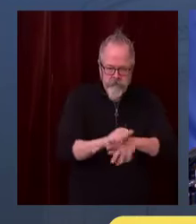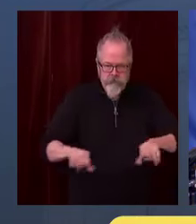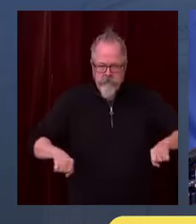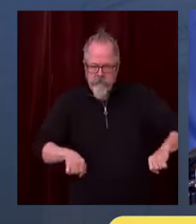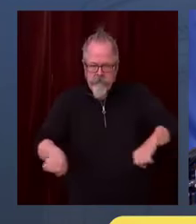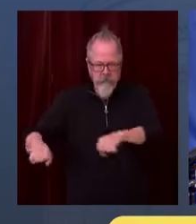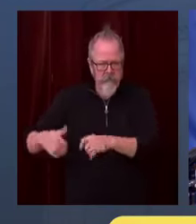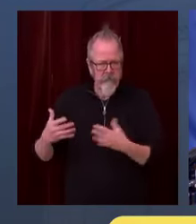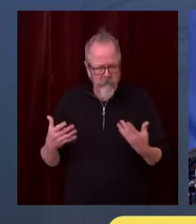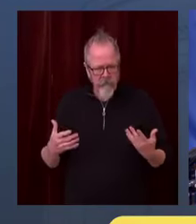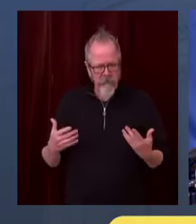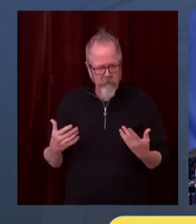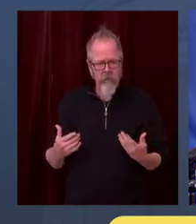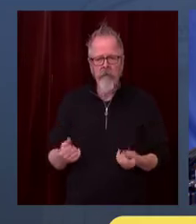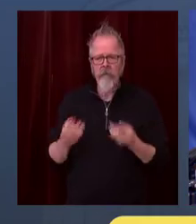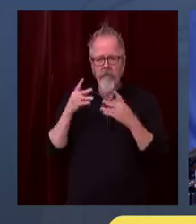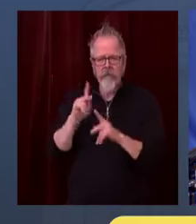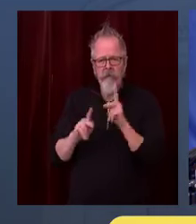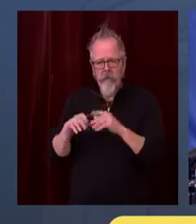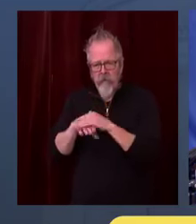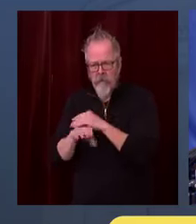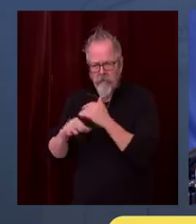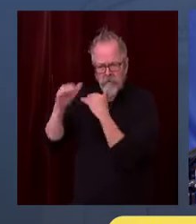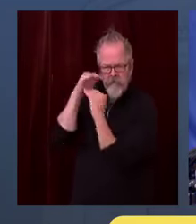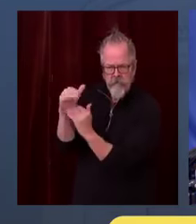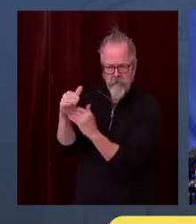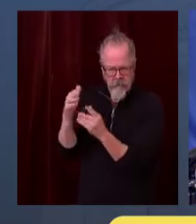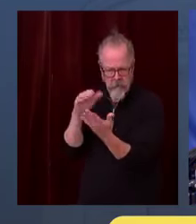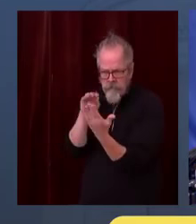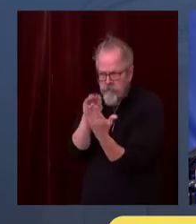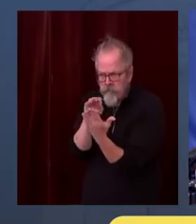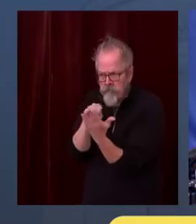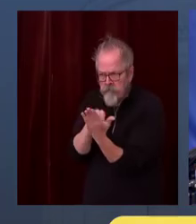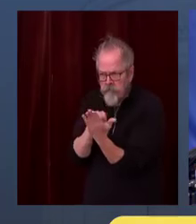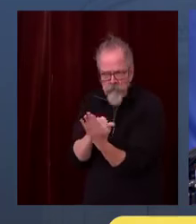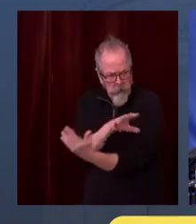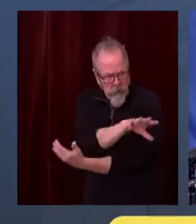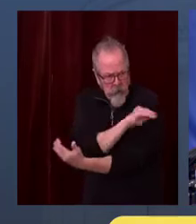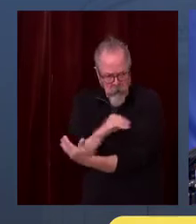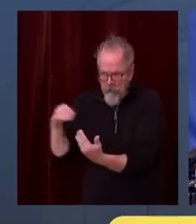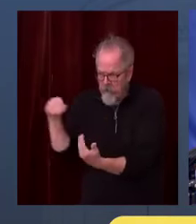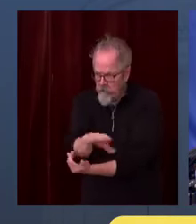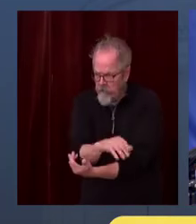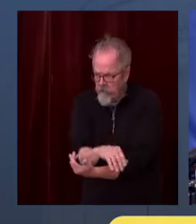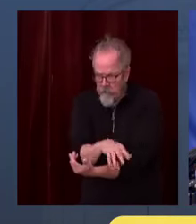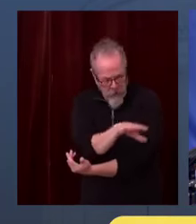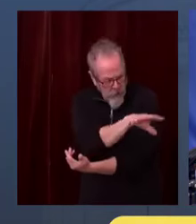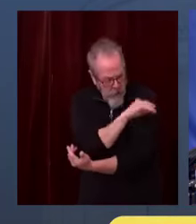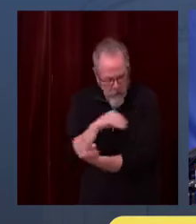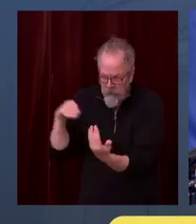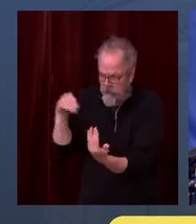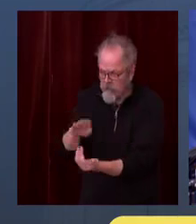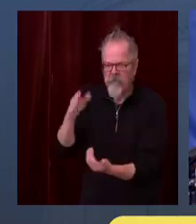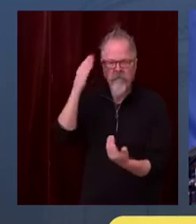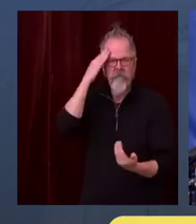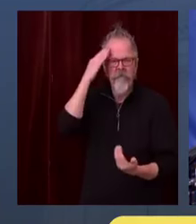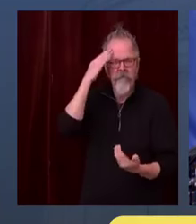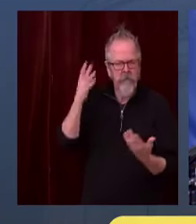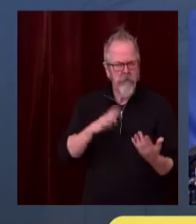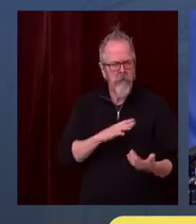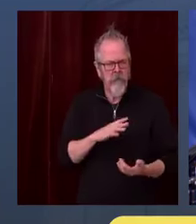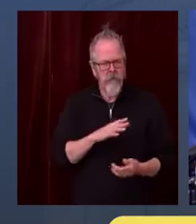other people. This is the difference between grocery stores and restaurants, frankly. We have found that we can limit transmission dramatically